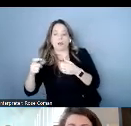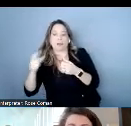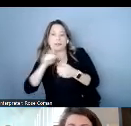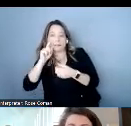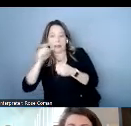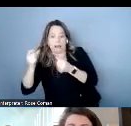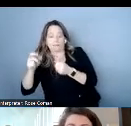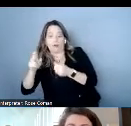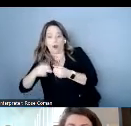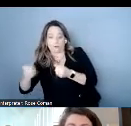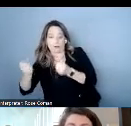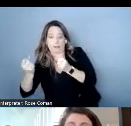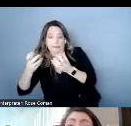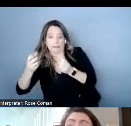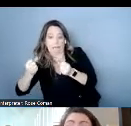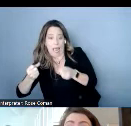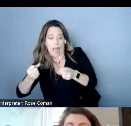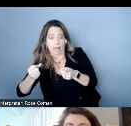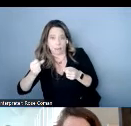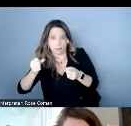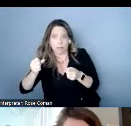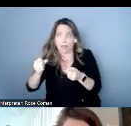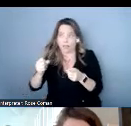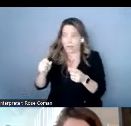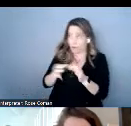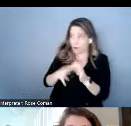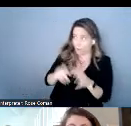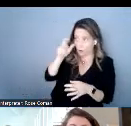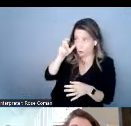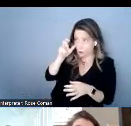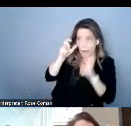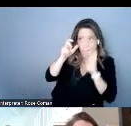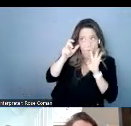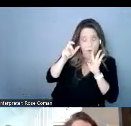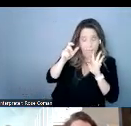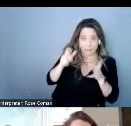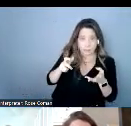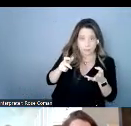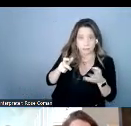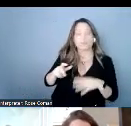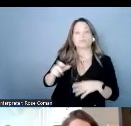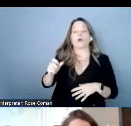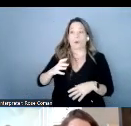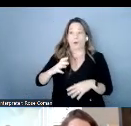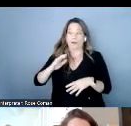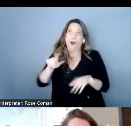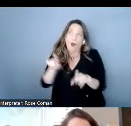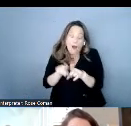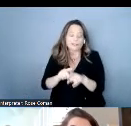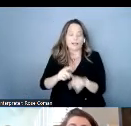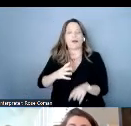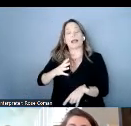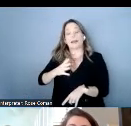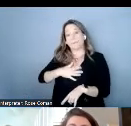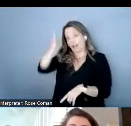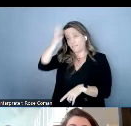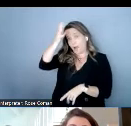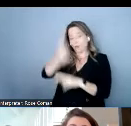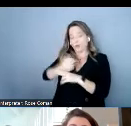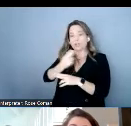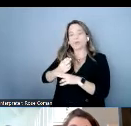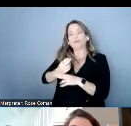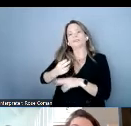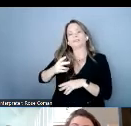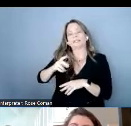voices for you you can also the way that my father would use the video relay service is